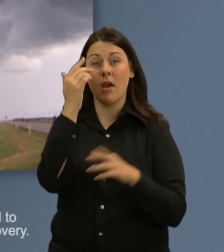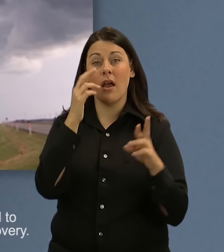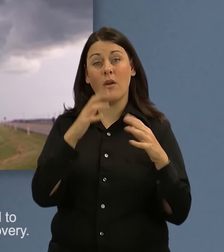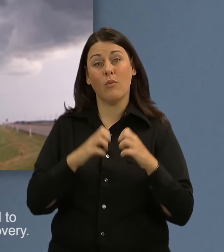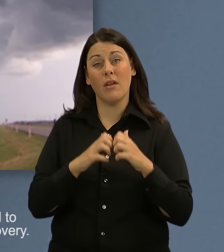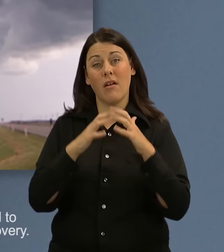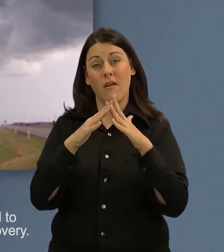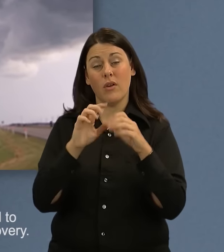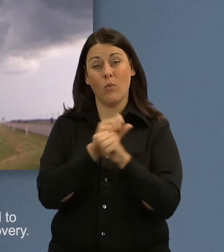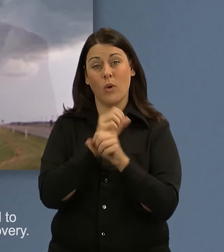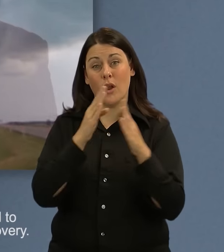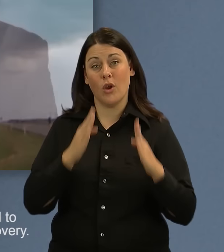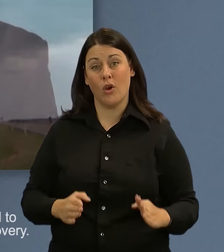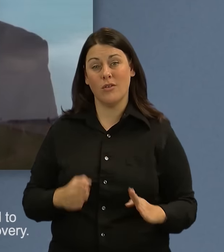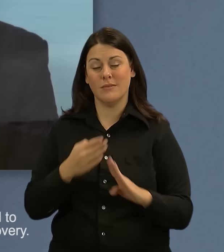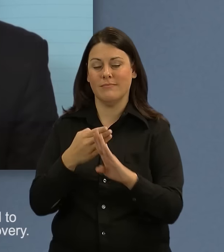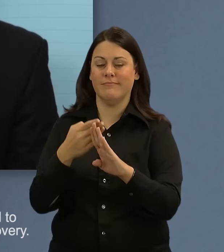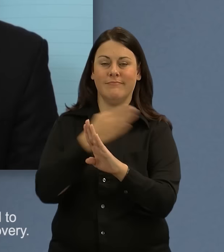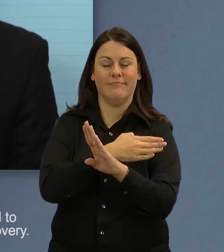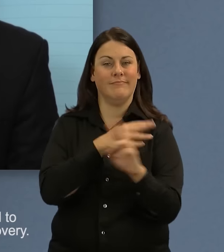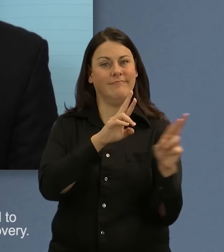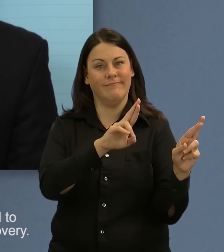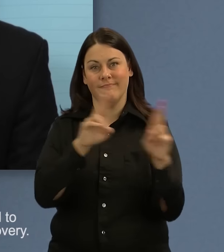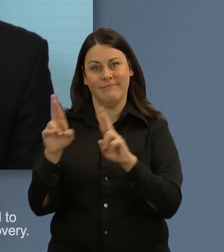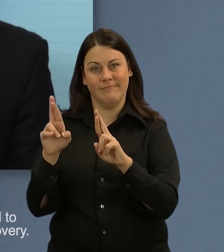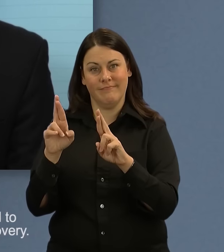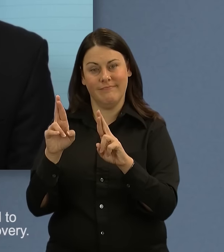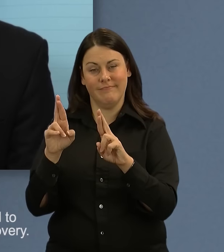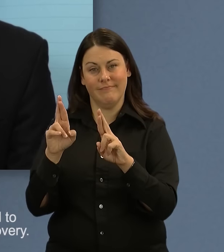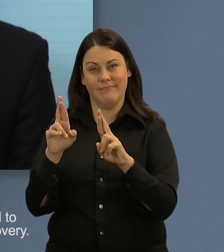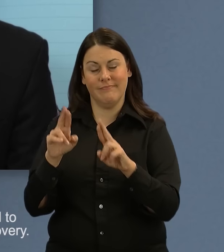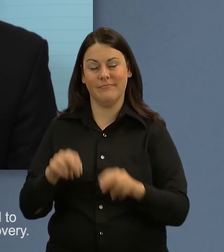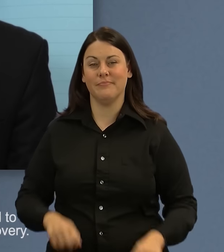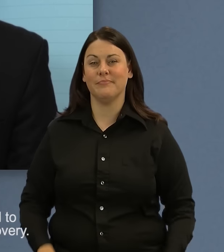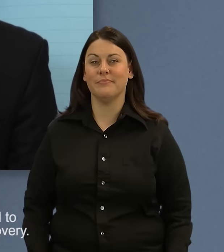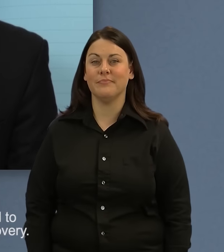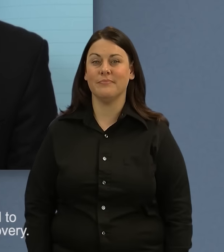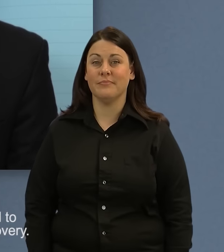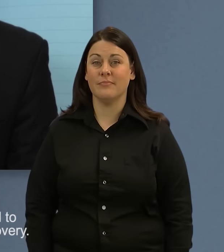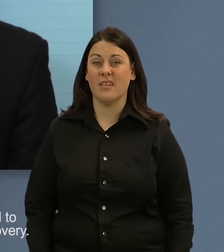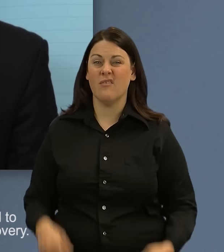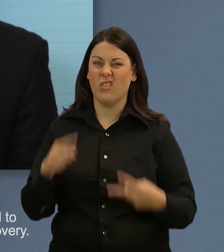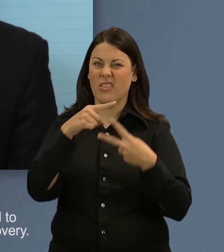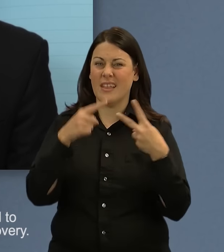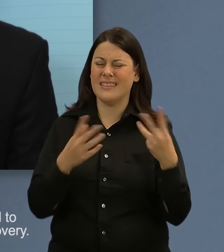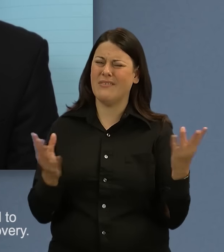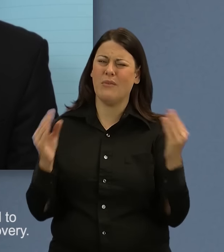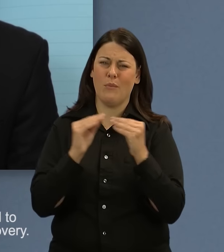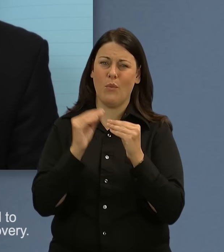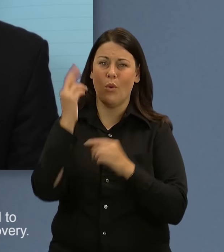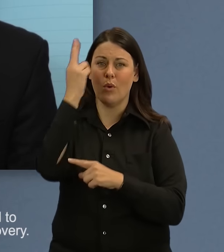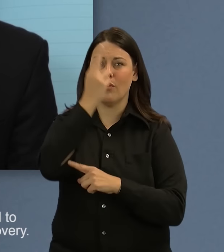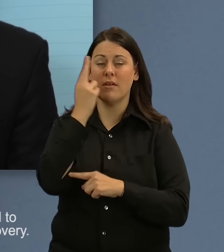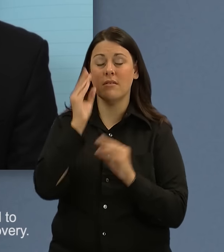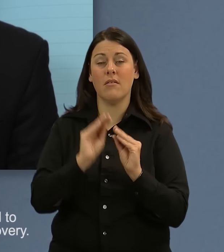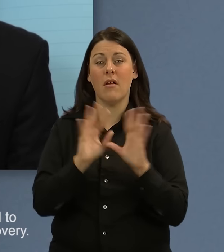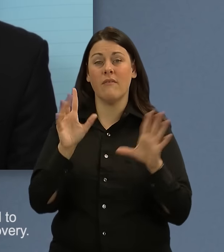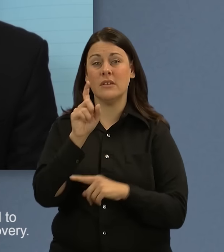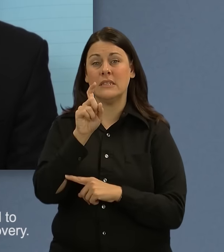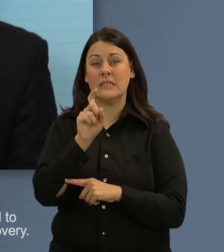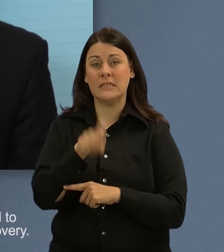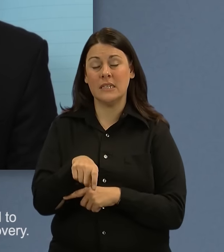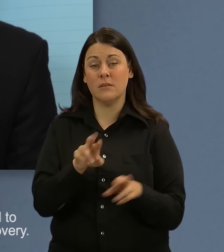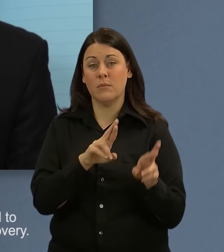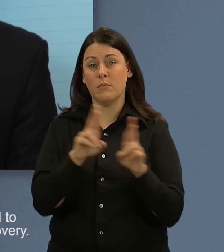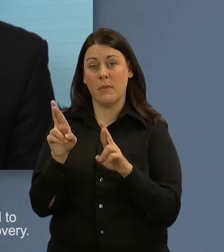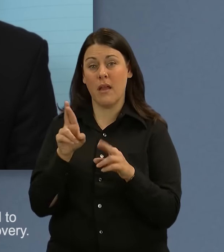prepared in advance. For these and other reasons, there is an obvious need to prepare local public